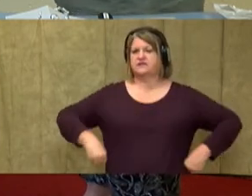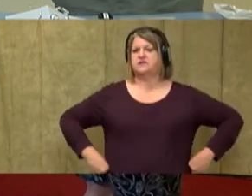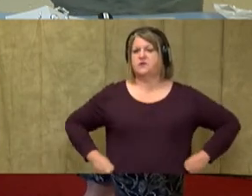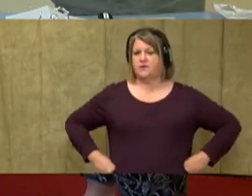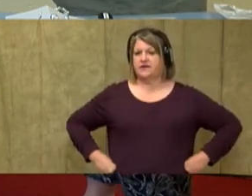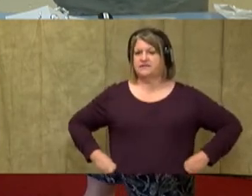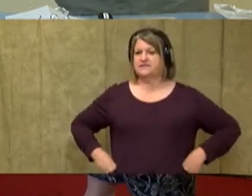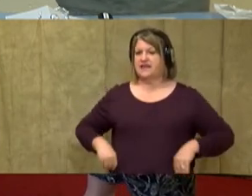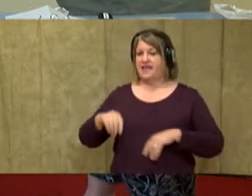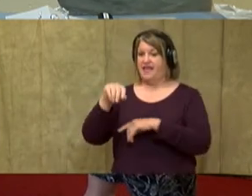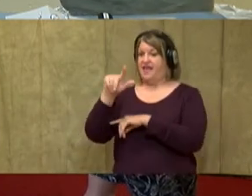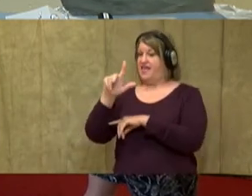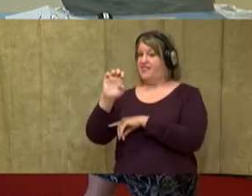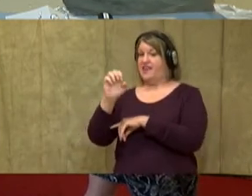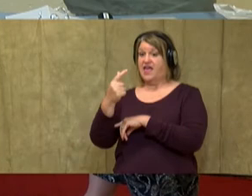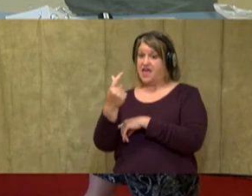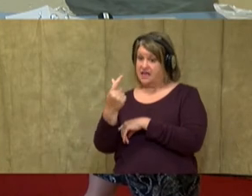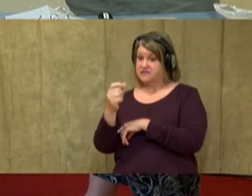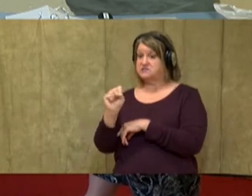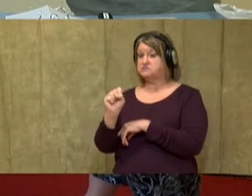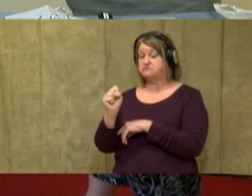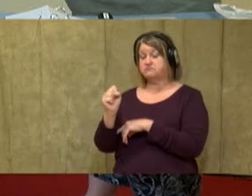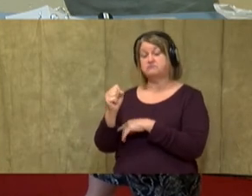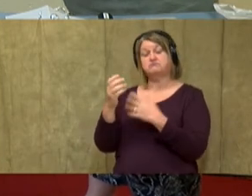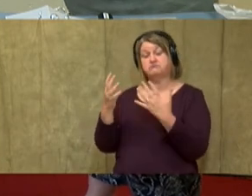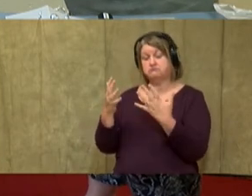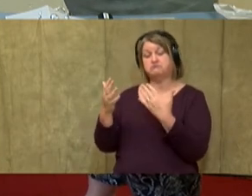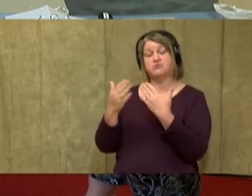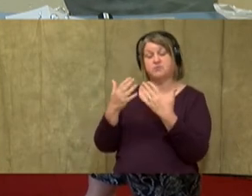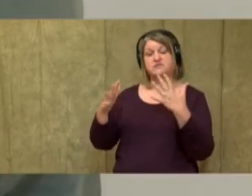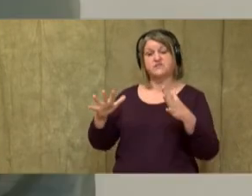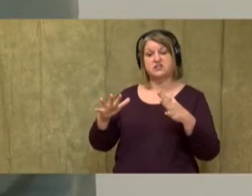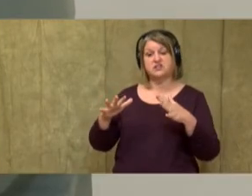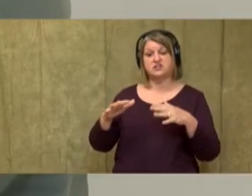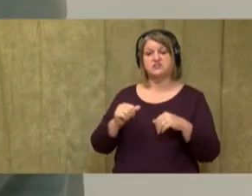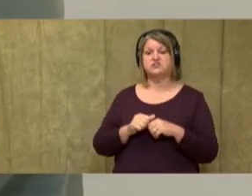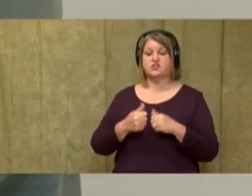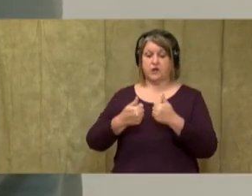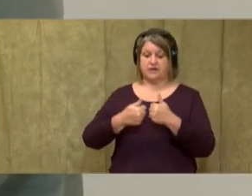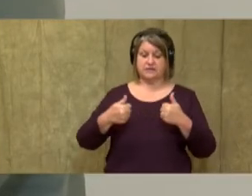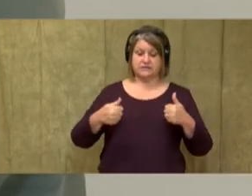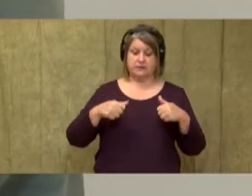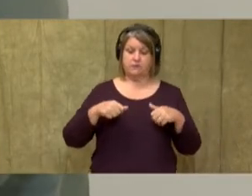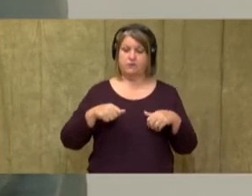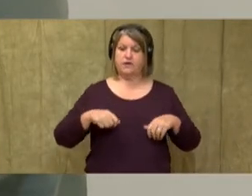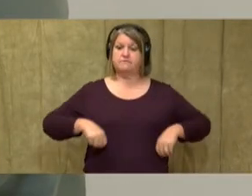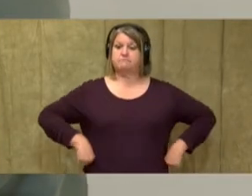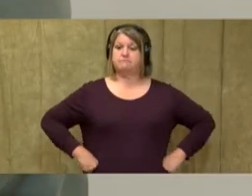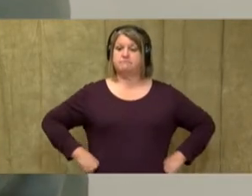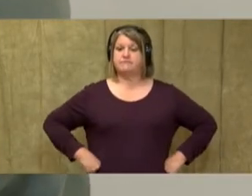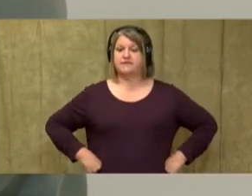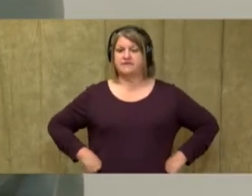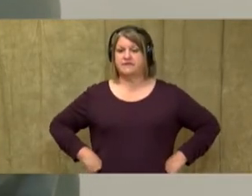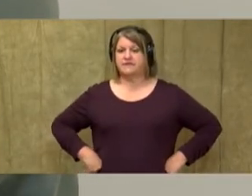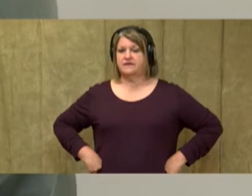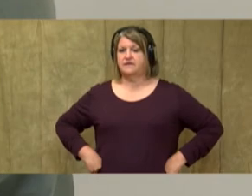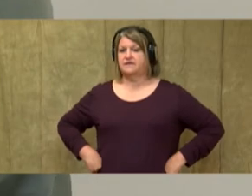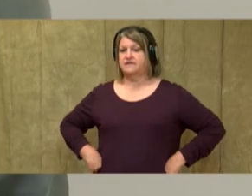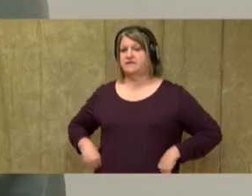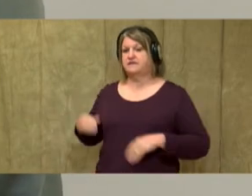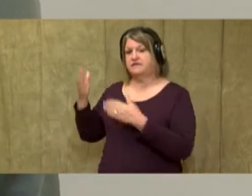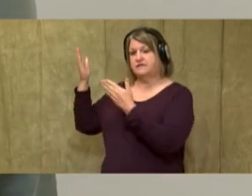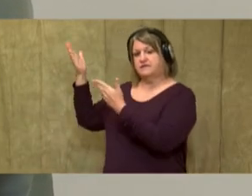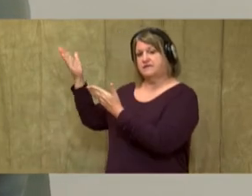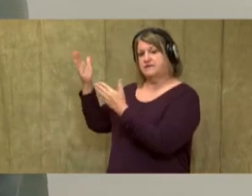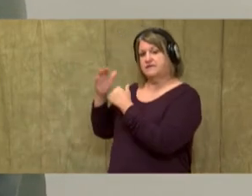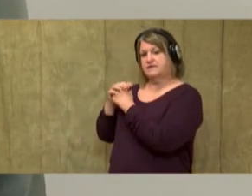And the legs are pretty much already done. They're kind of spread out a little bit. Maybe make the bottom part of the